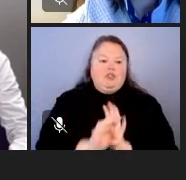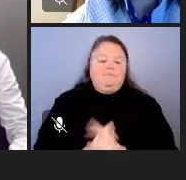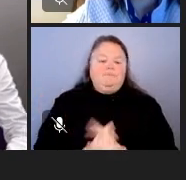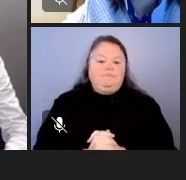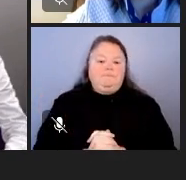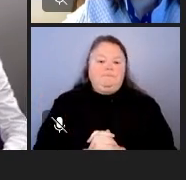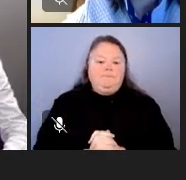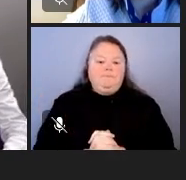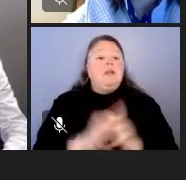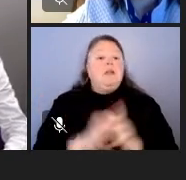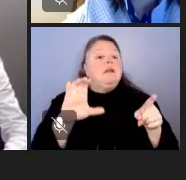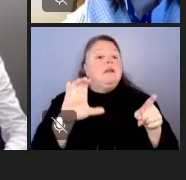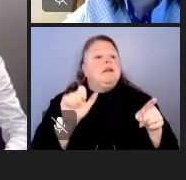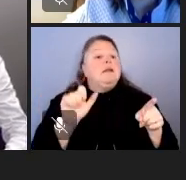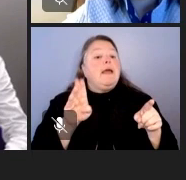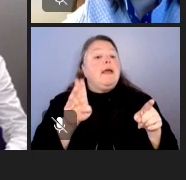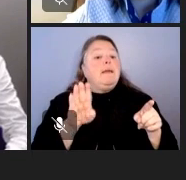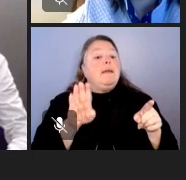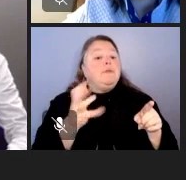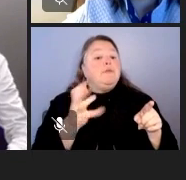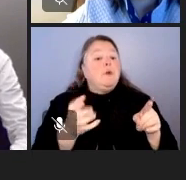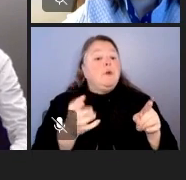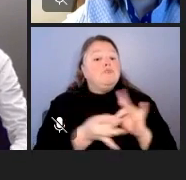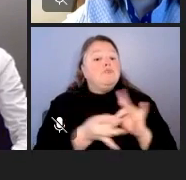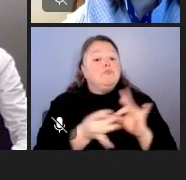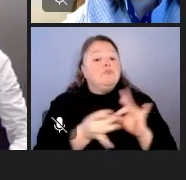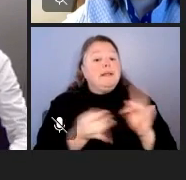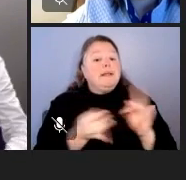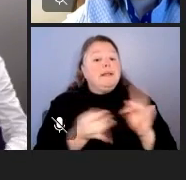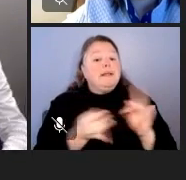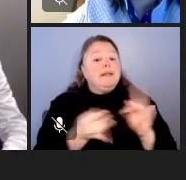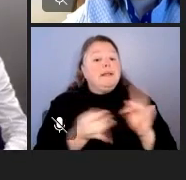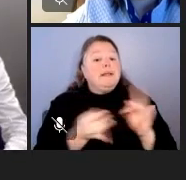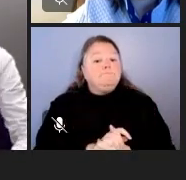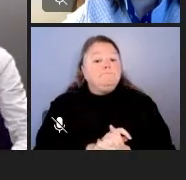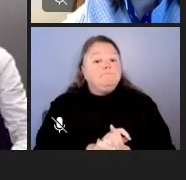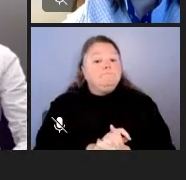And Caleb, you have anything you want to say before we do our breakout rooms?